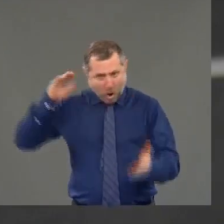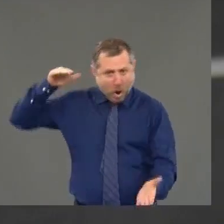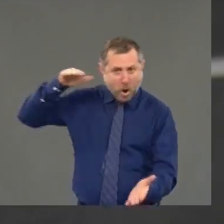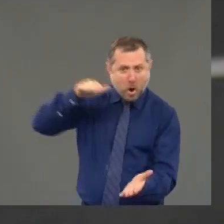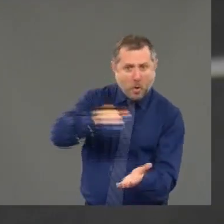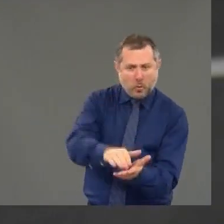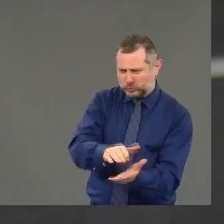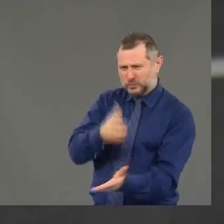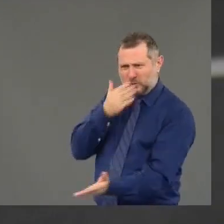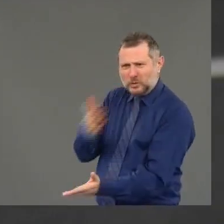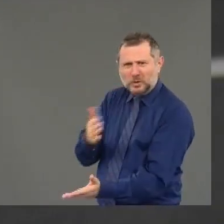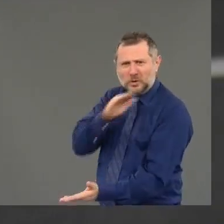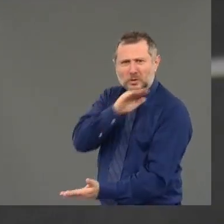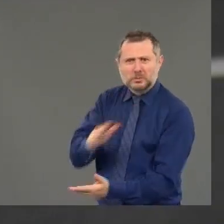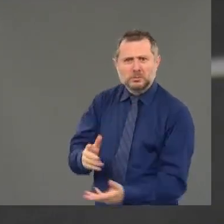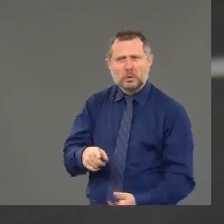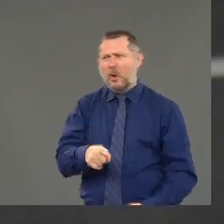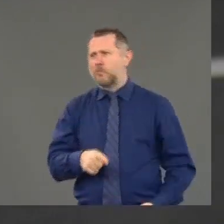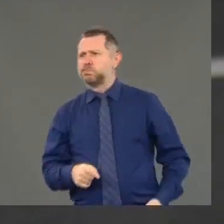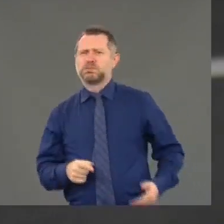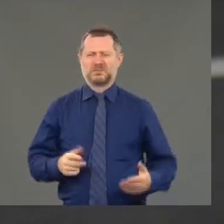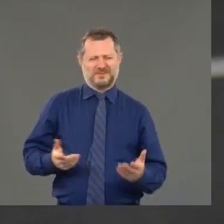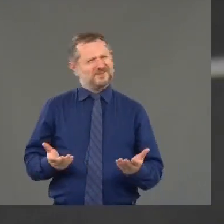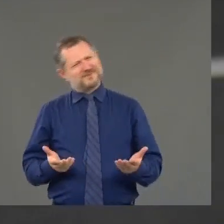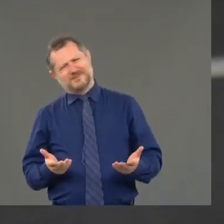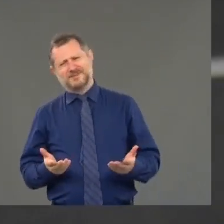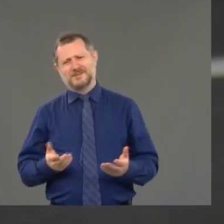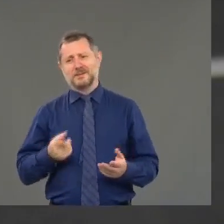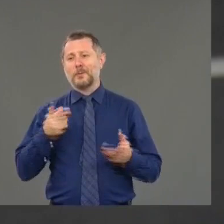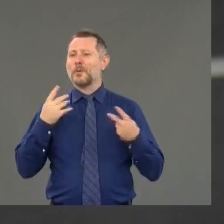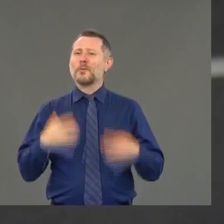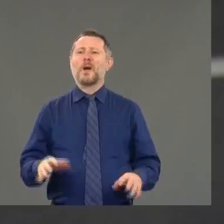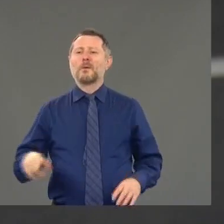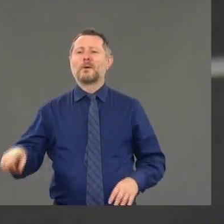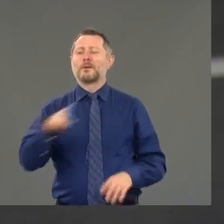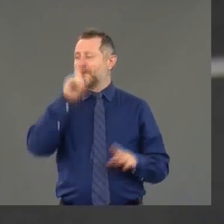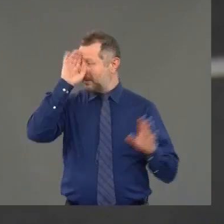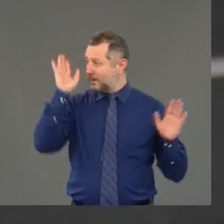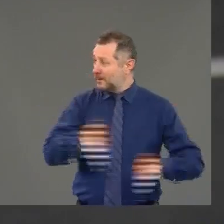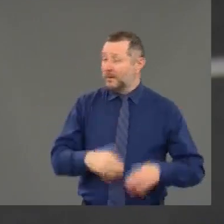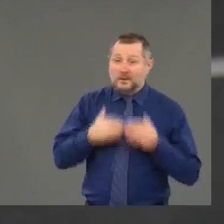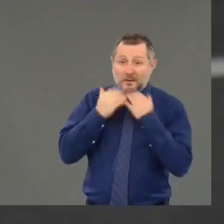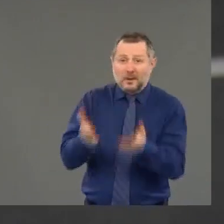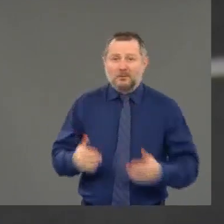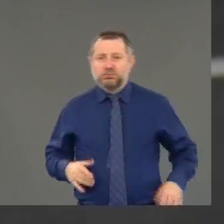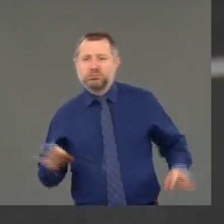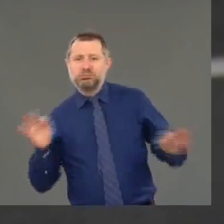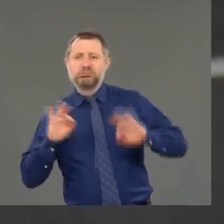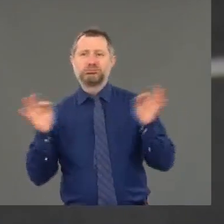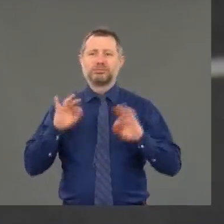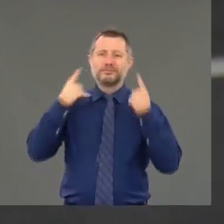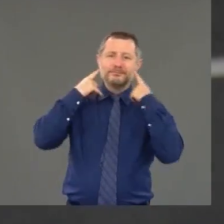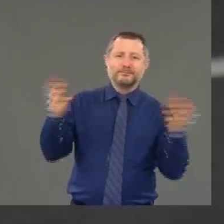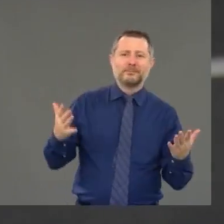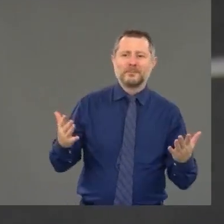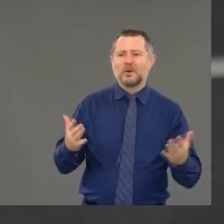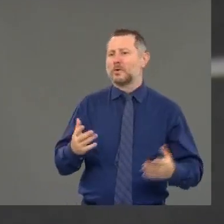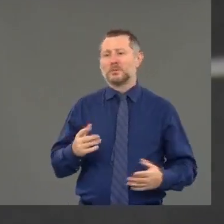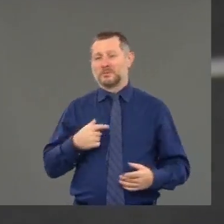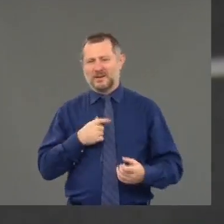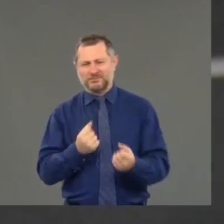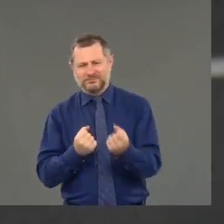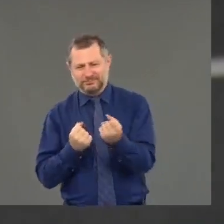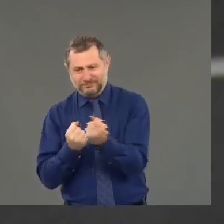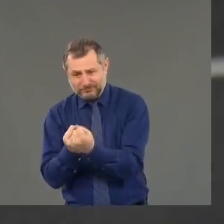And they don't want anyone's irresponsibility to jeopardize that. You know, the reciprocity is real.